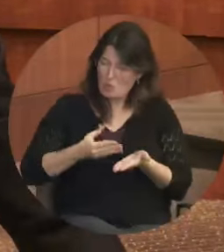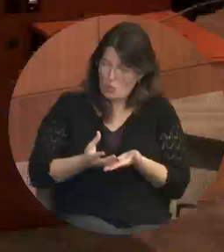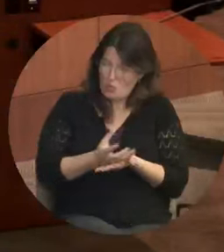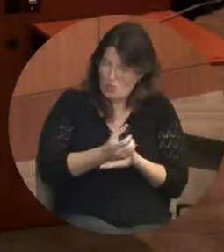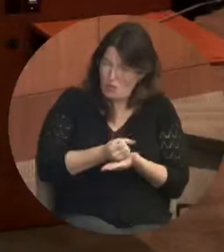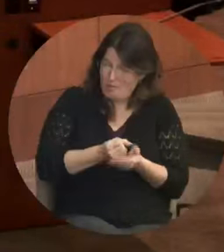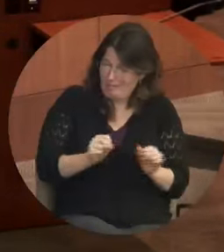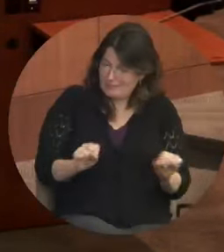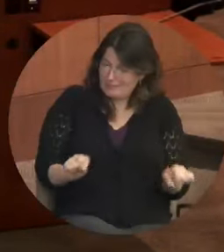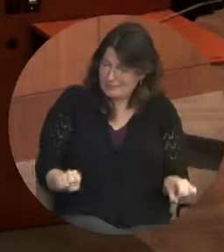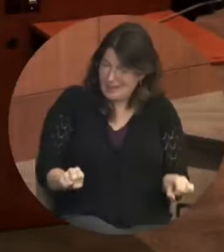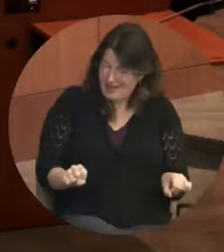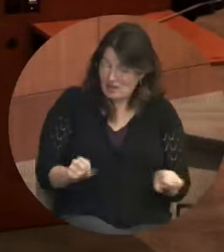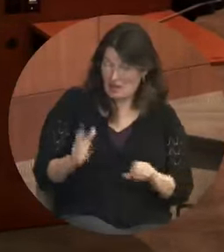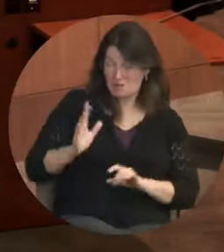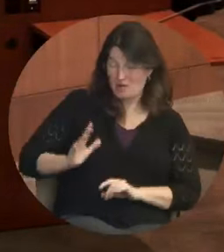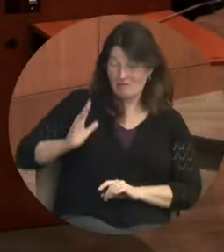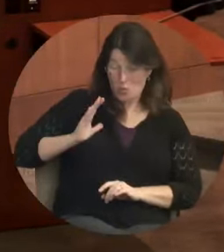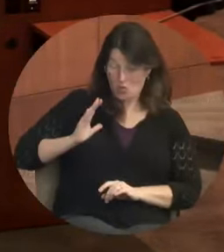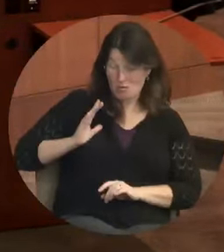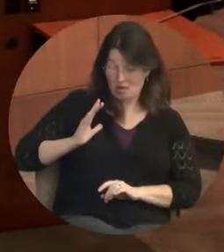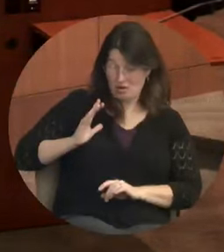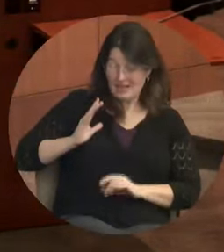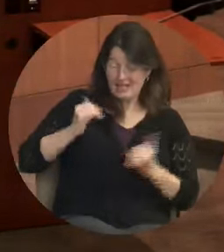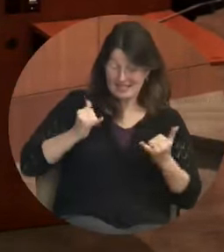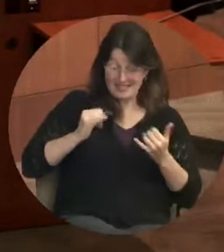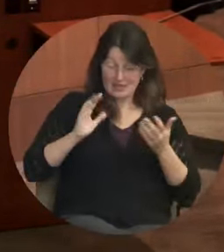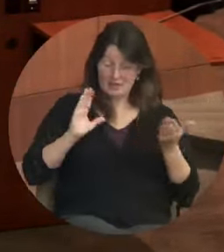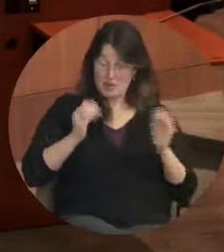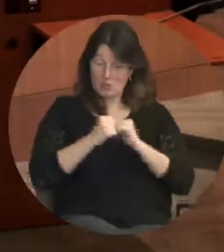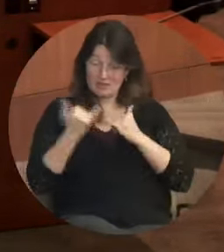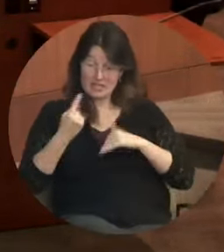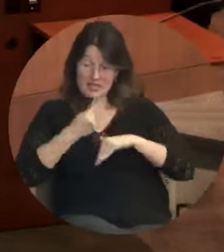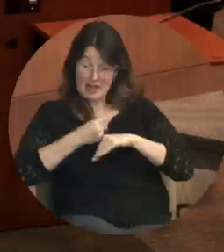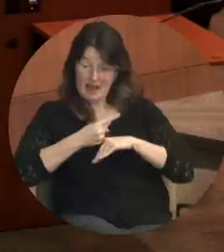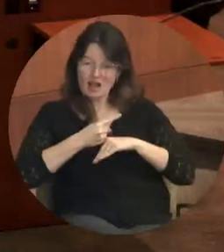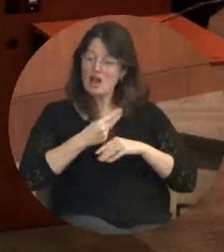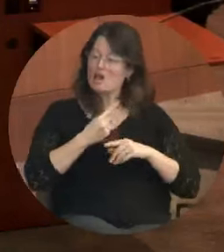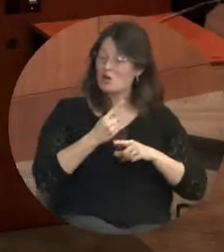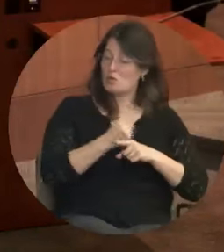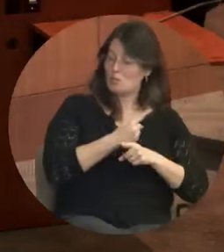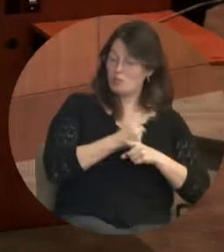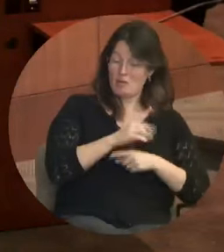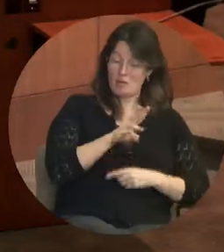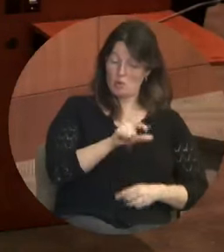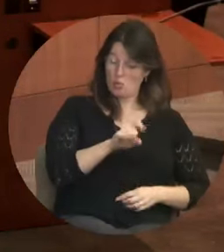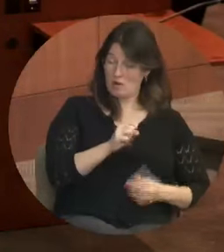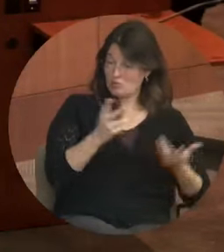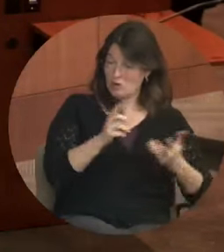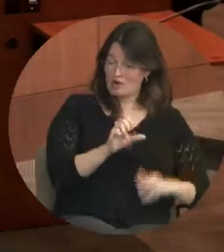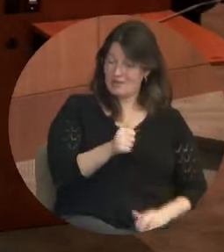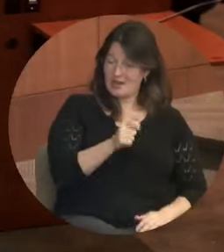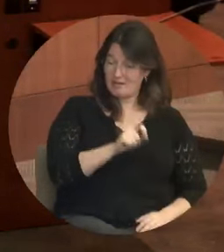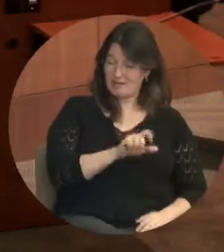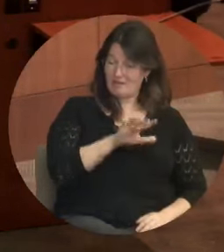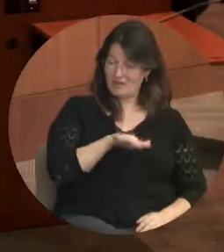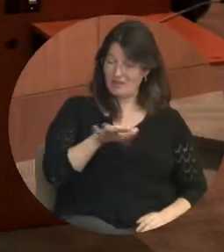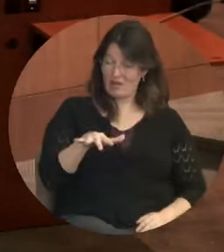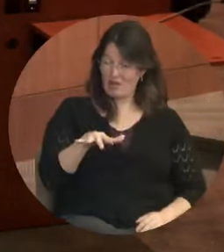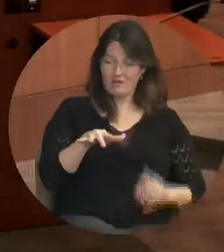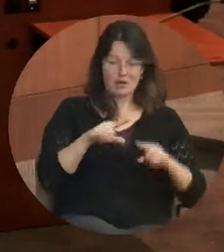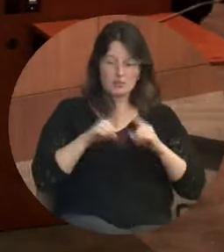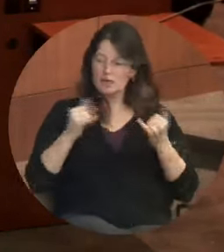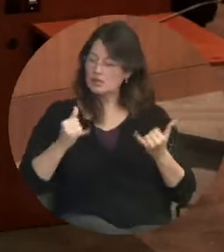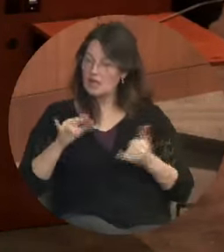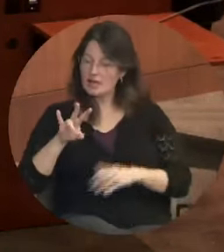.55 an hour today? And yet the minimum wage in Missouri is $7.65.